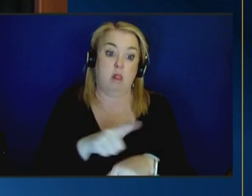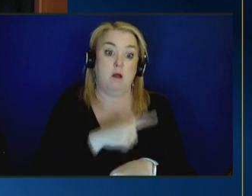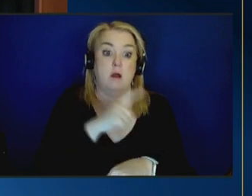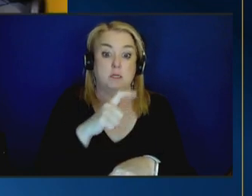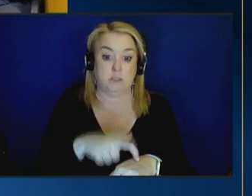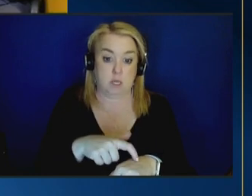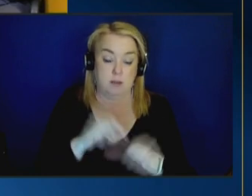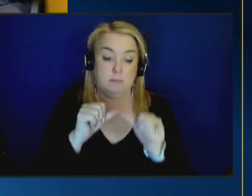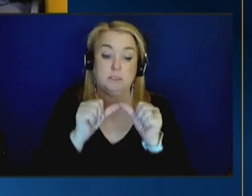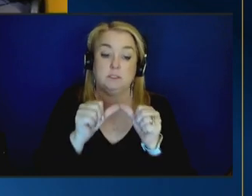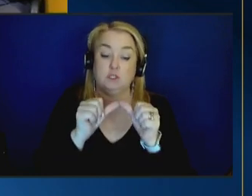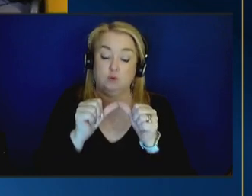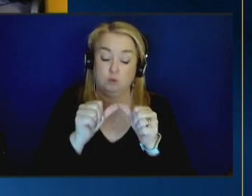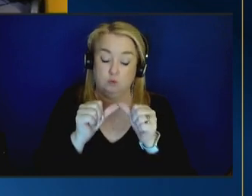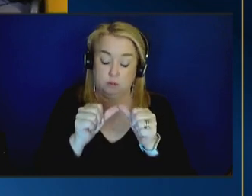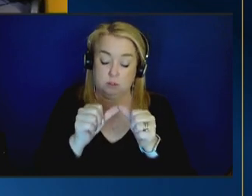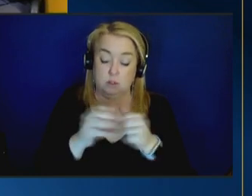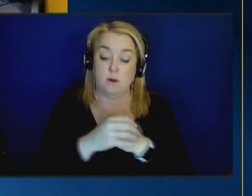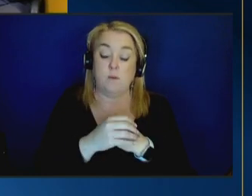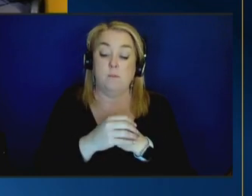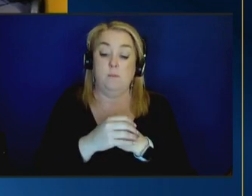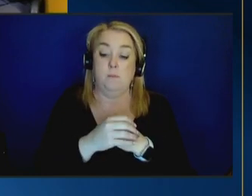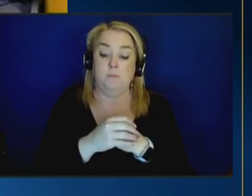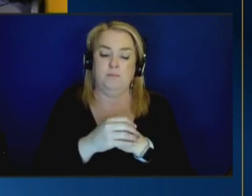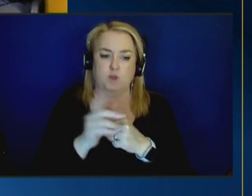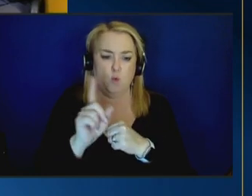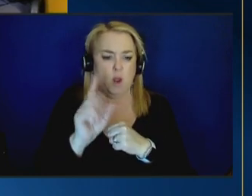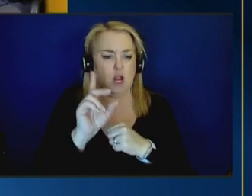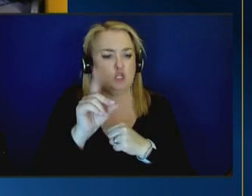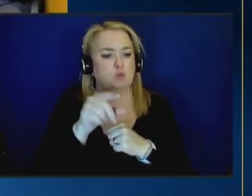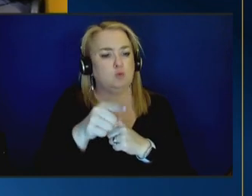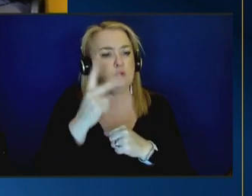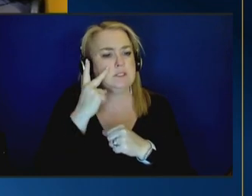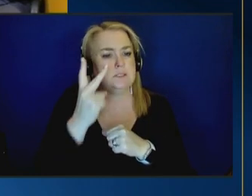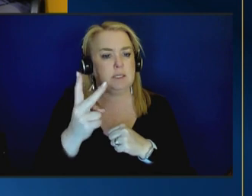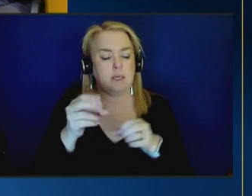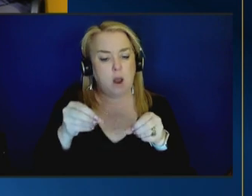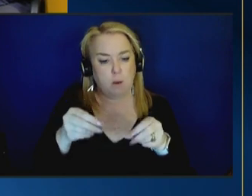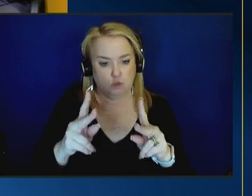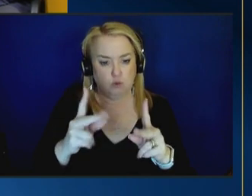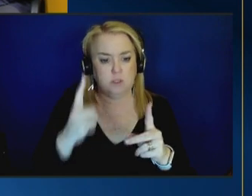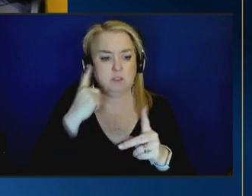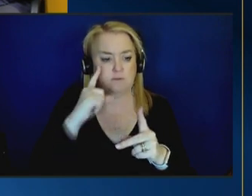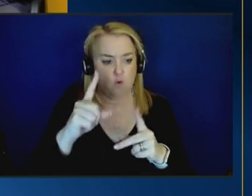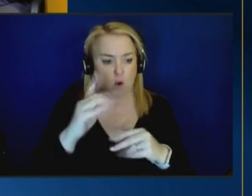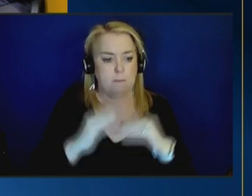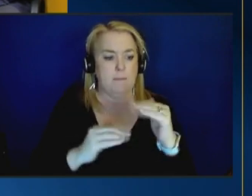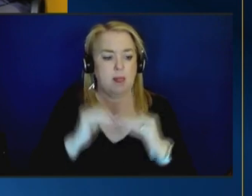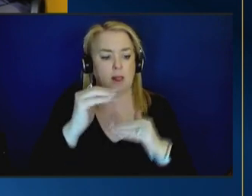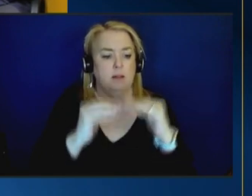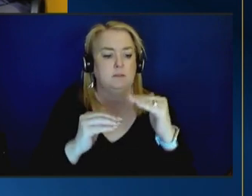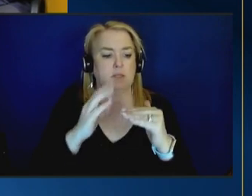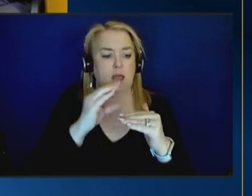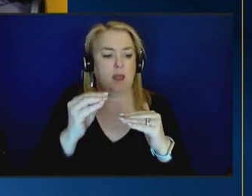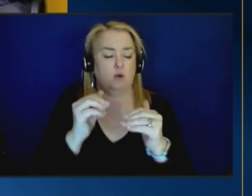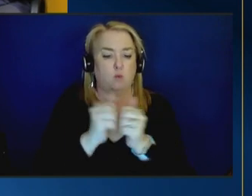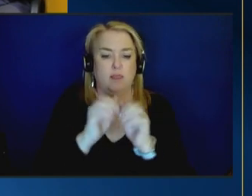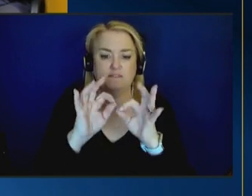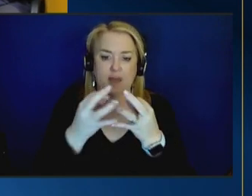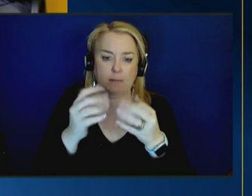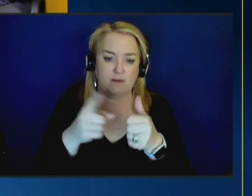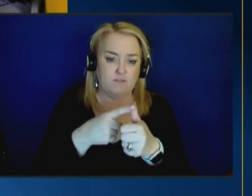be where do you see the opportunities to to build in the spirit of family first in the spirit of prevention